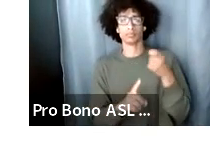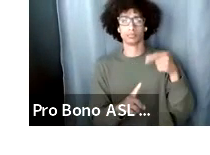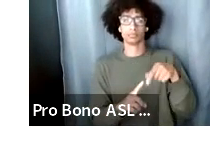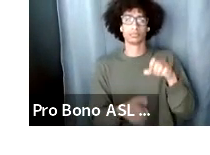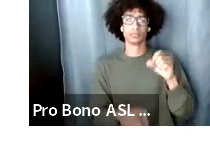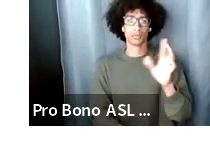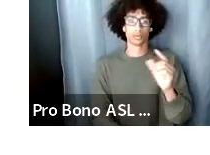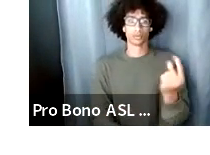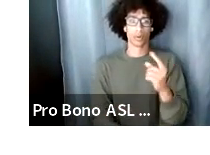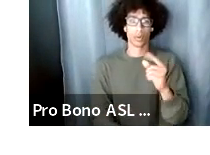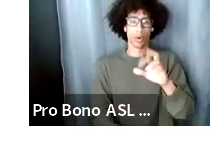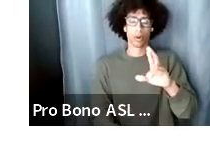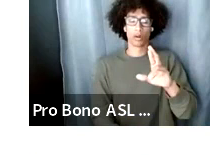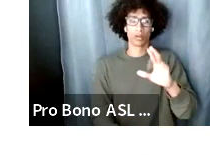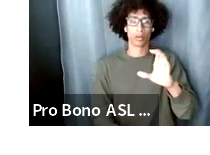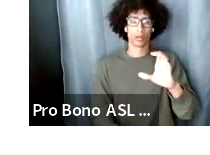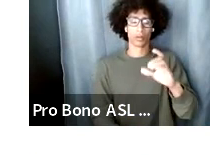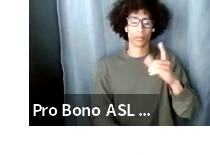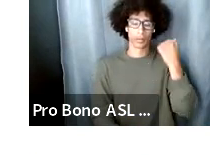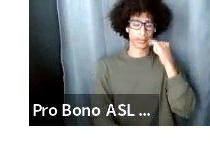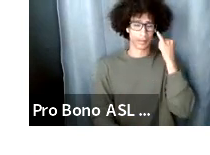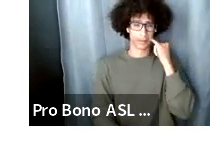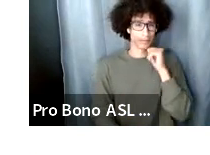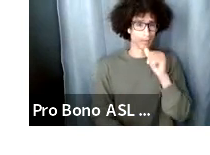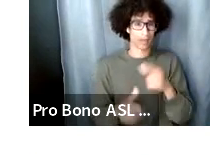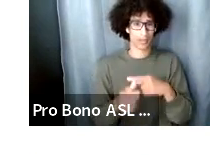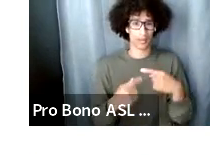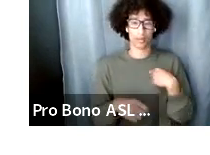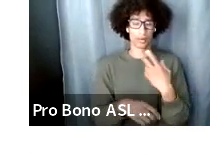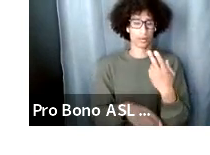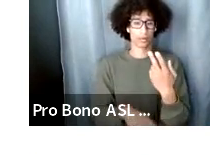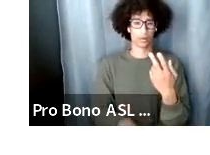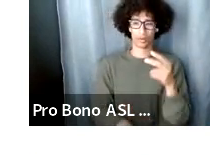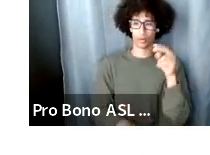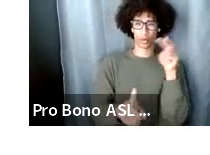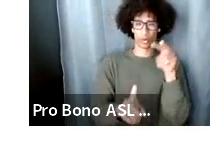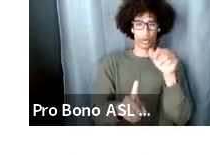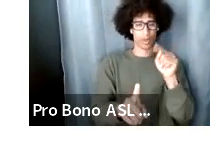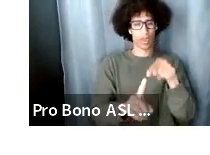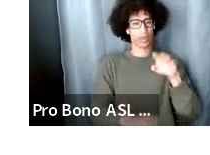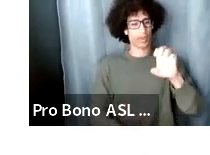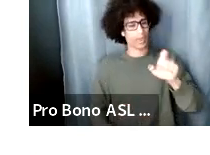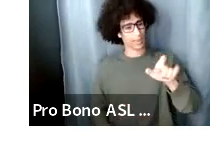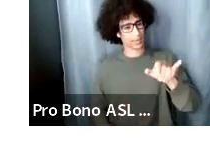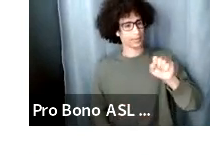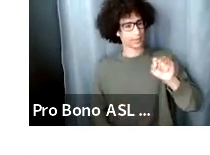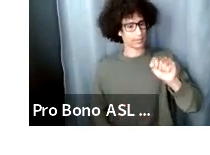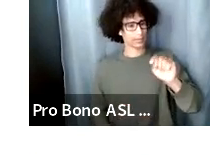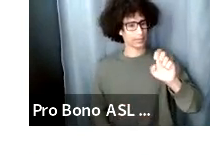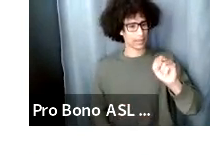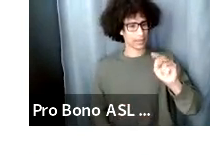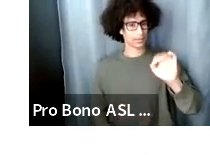work and again i ask like why is that story important why do you want to tell that story